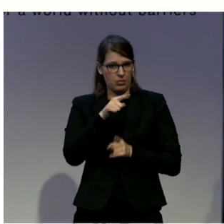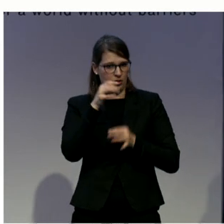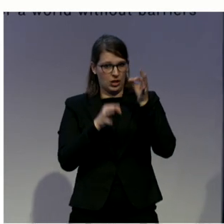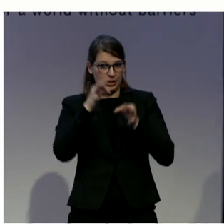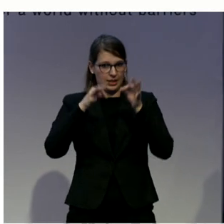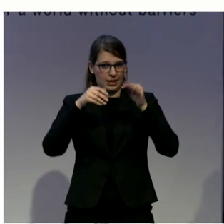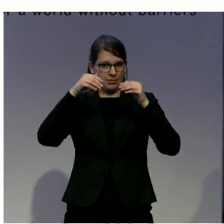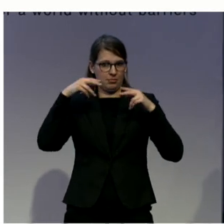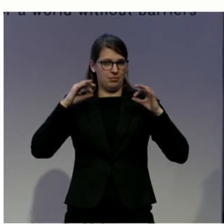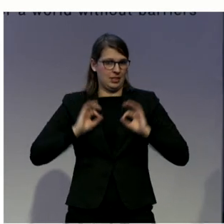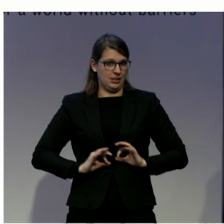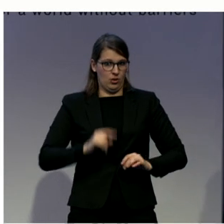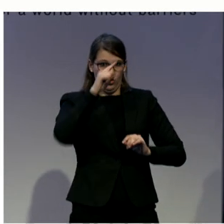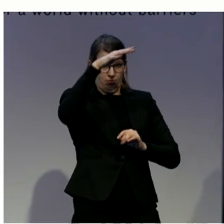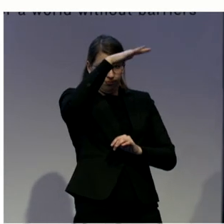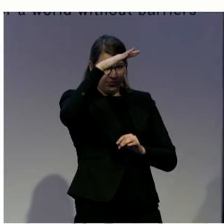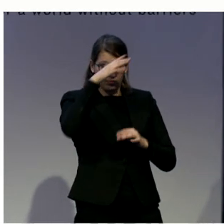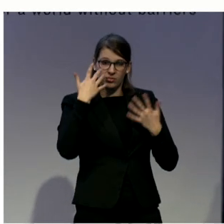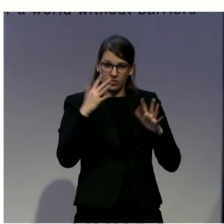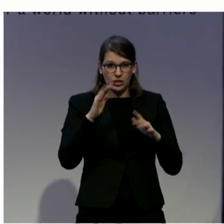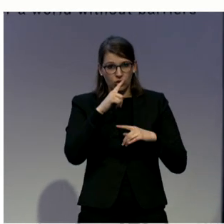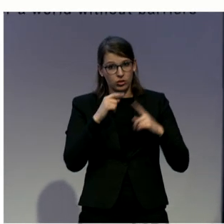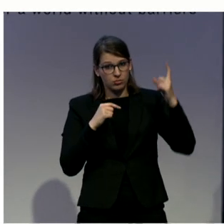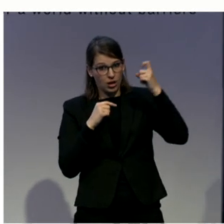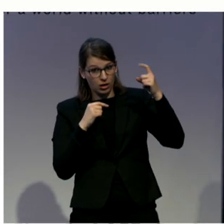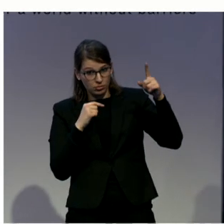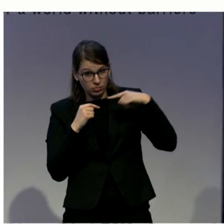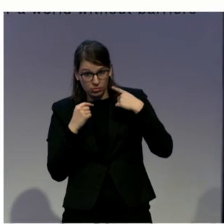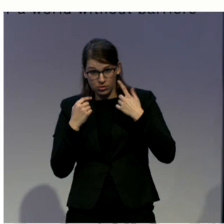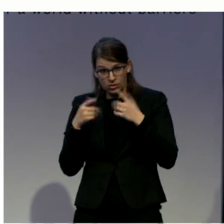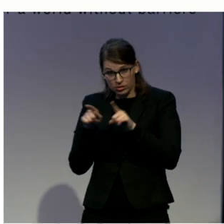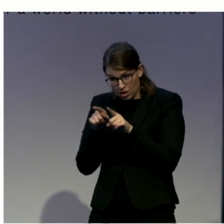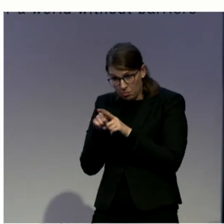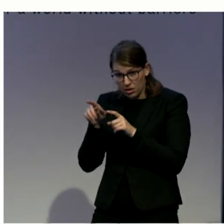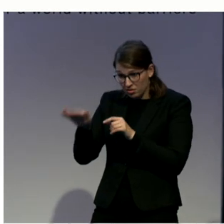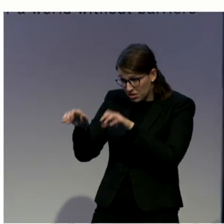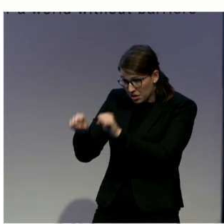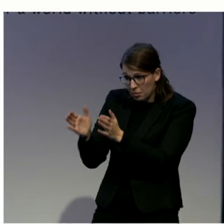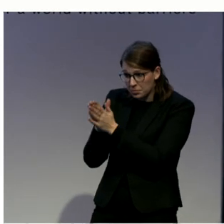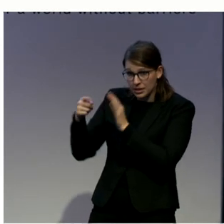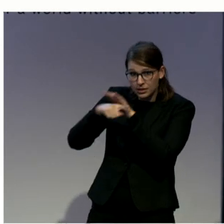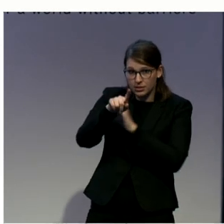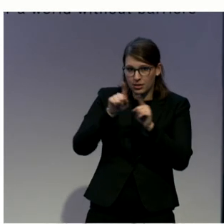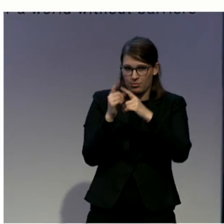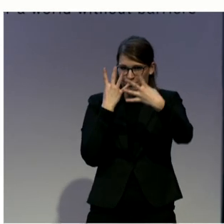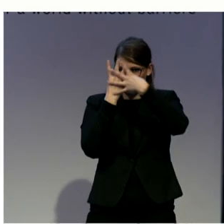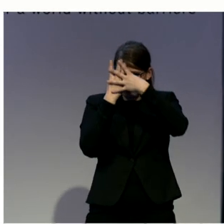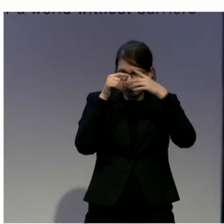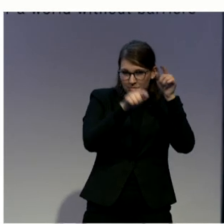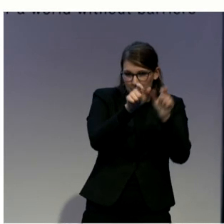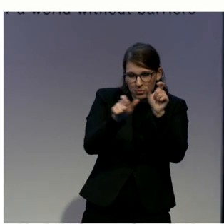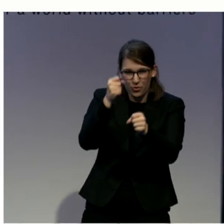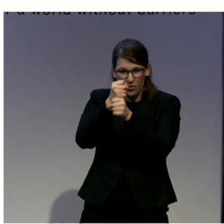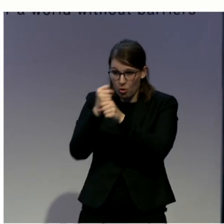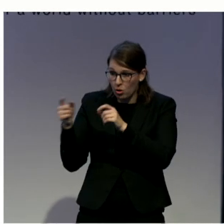us if we will go and work in prisons to ensure that prison staff are aware of brain injury and its effects. And we're